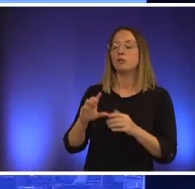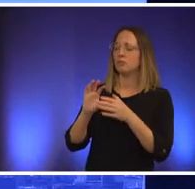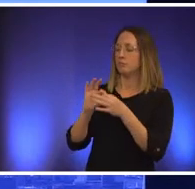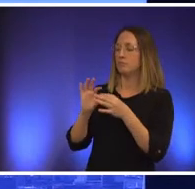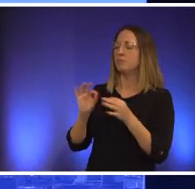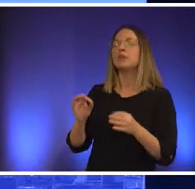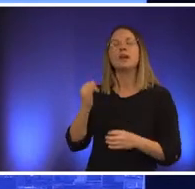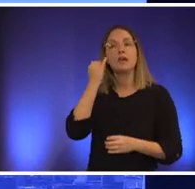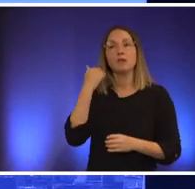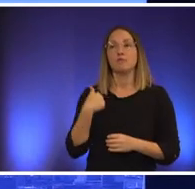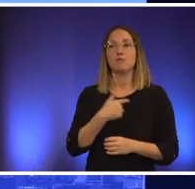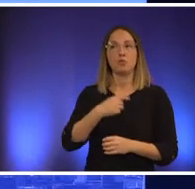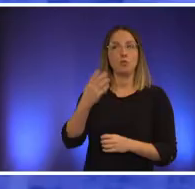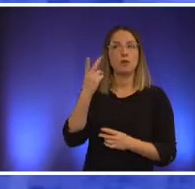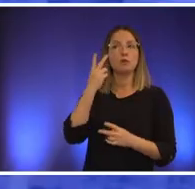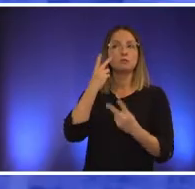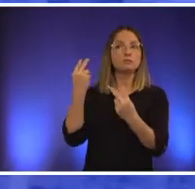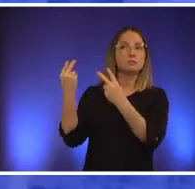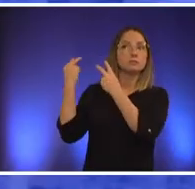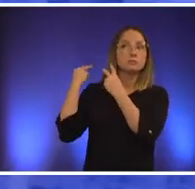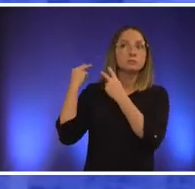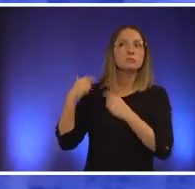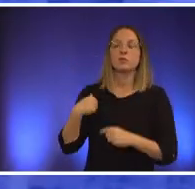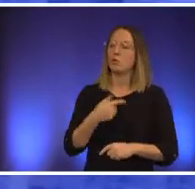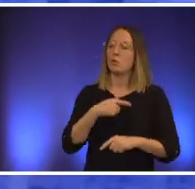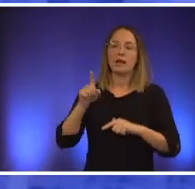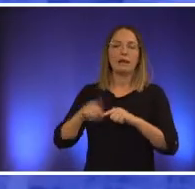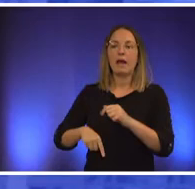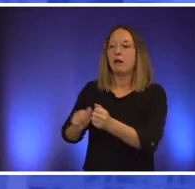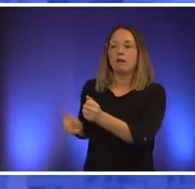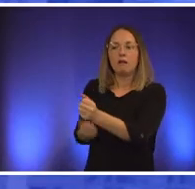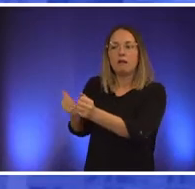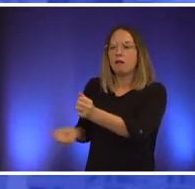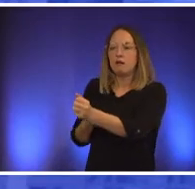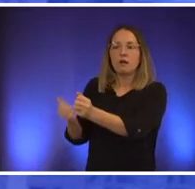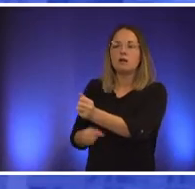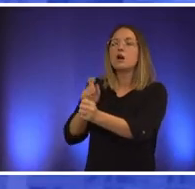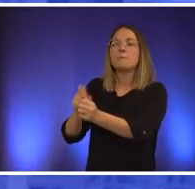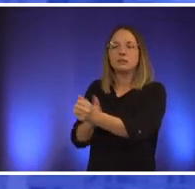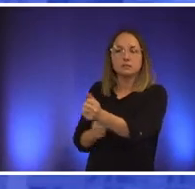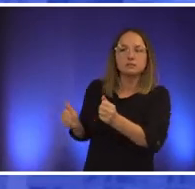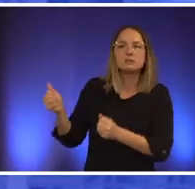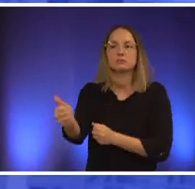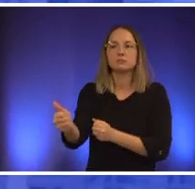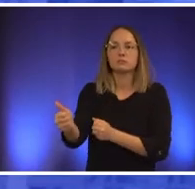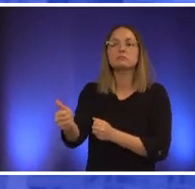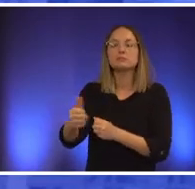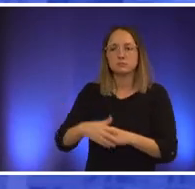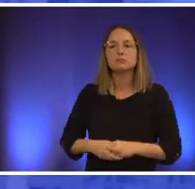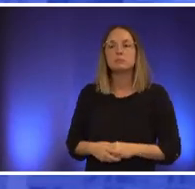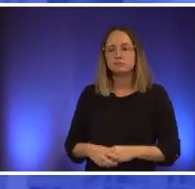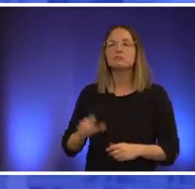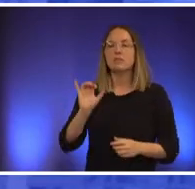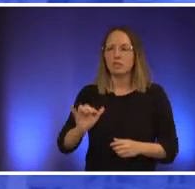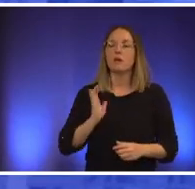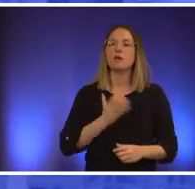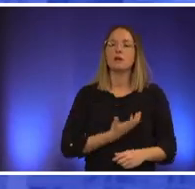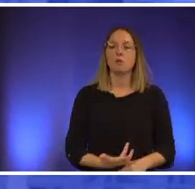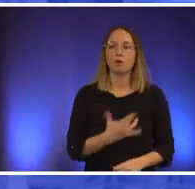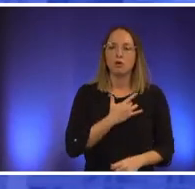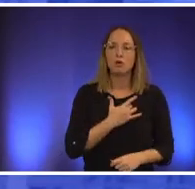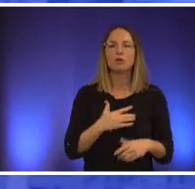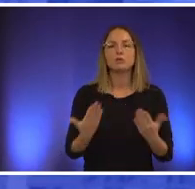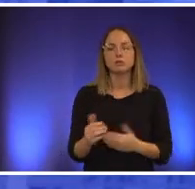we've got to stay ahead of it and that that falls on the city and our responsibility and where our heart is we are we are a big-hearted city